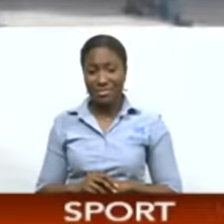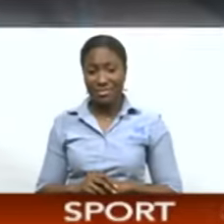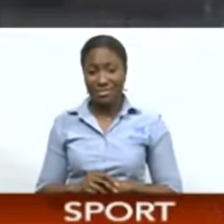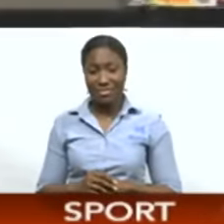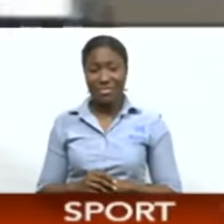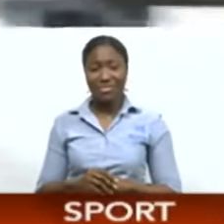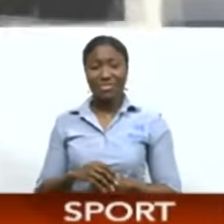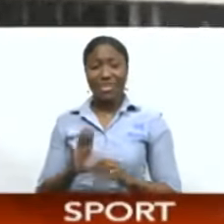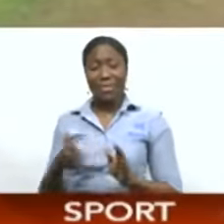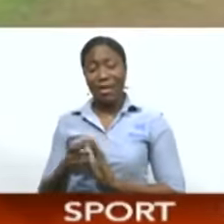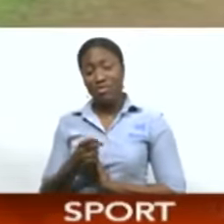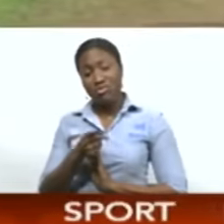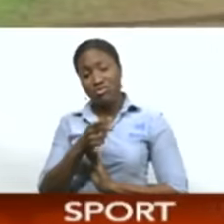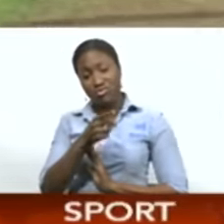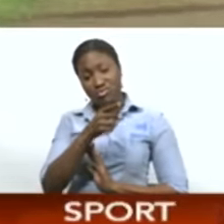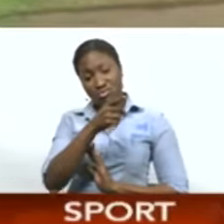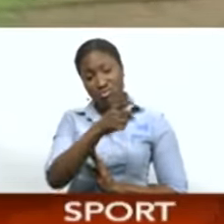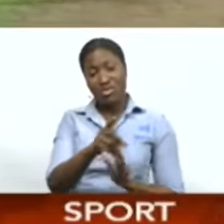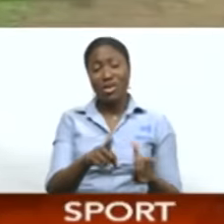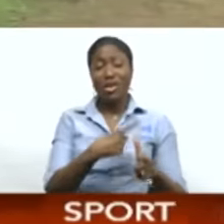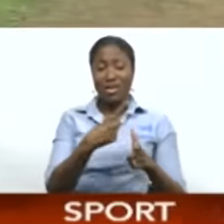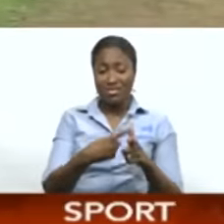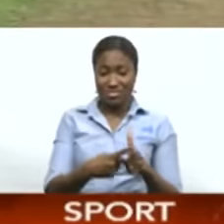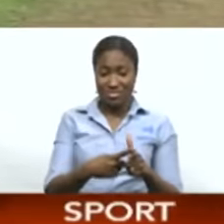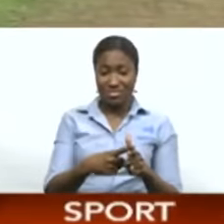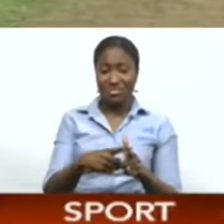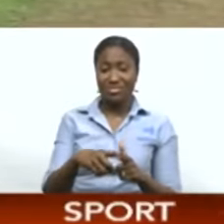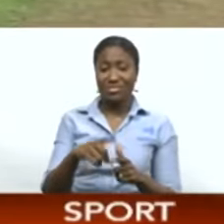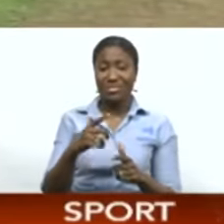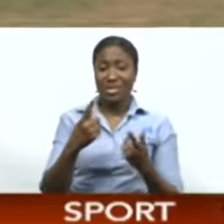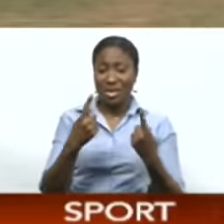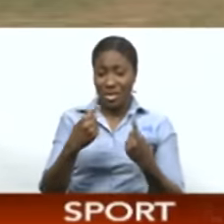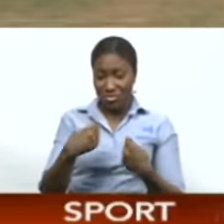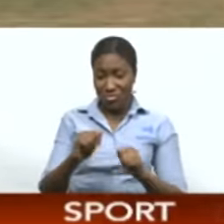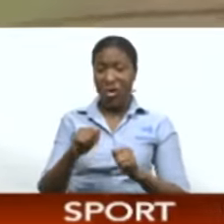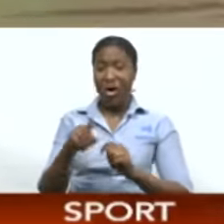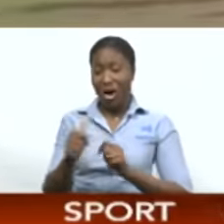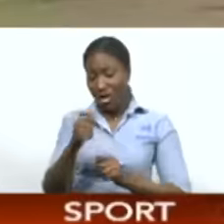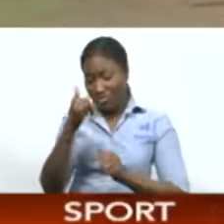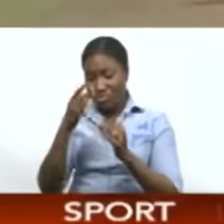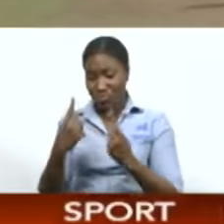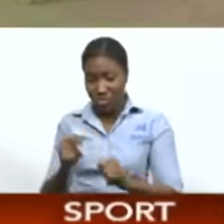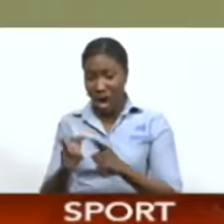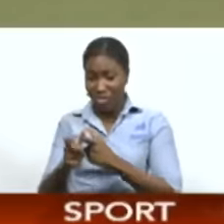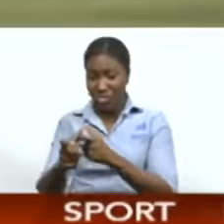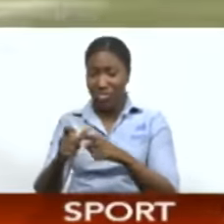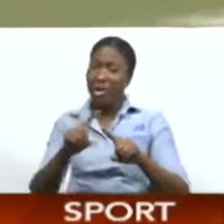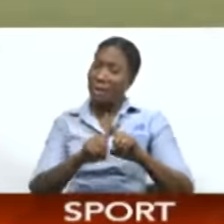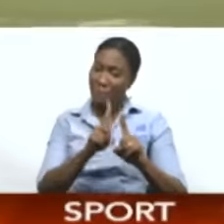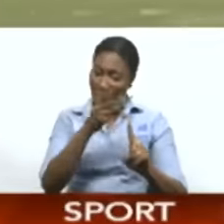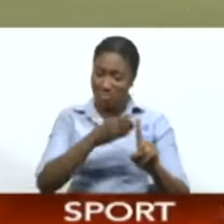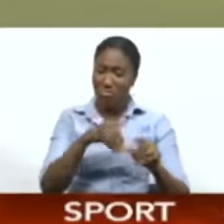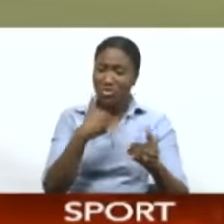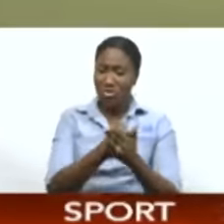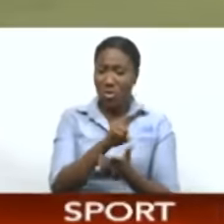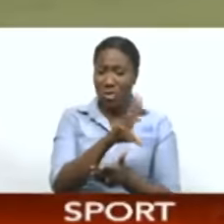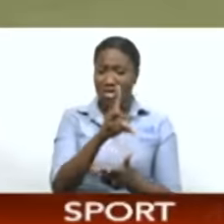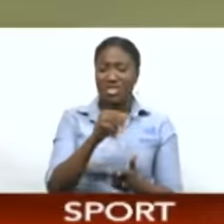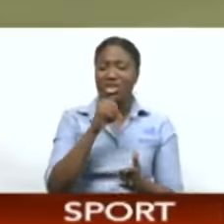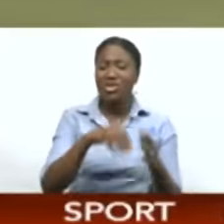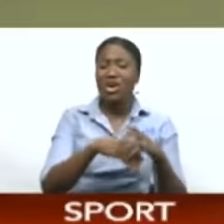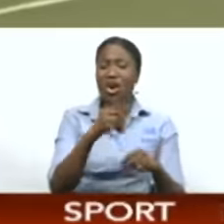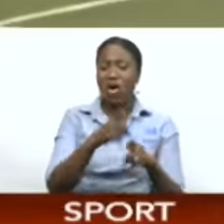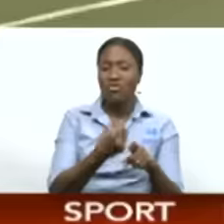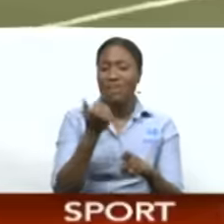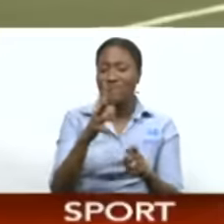after reaching the mark. And although Jason Mohamed did not bat on himself, a Terrence Hines cameo of 26 not out from 15